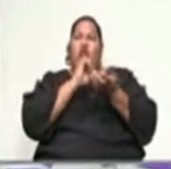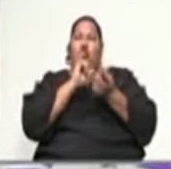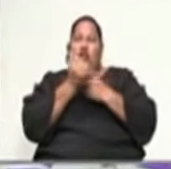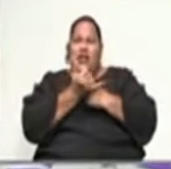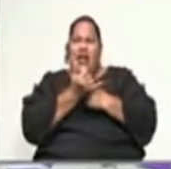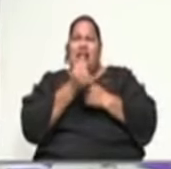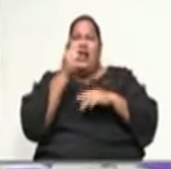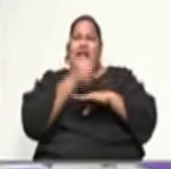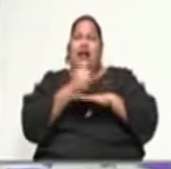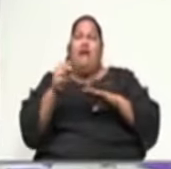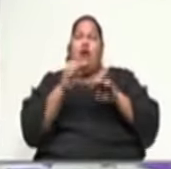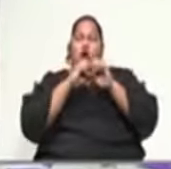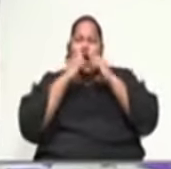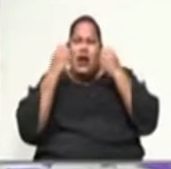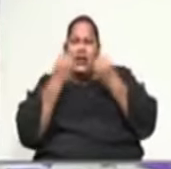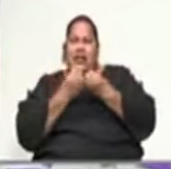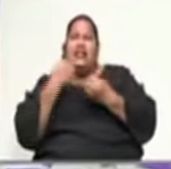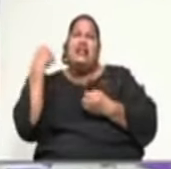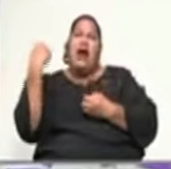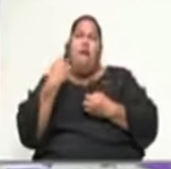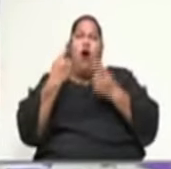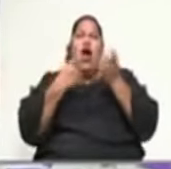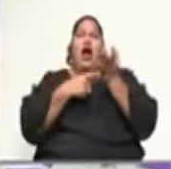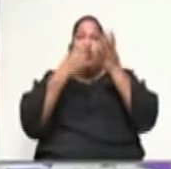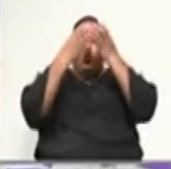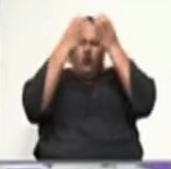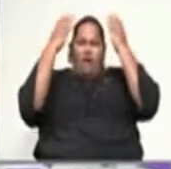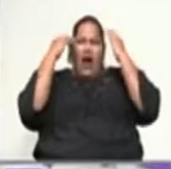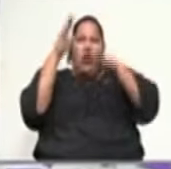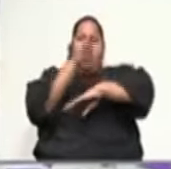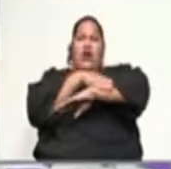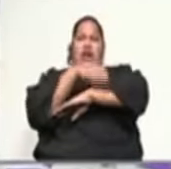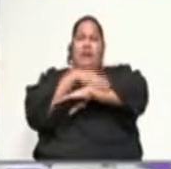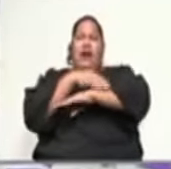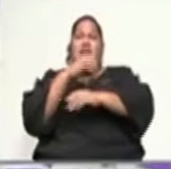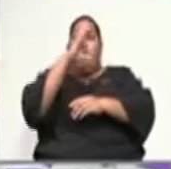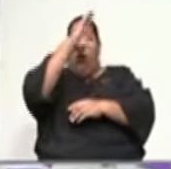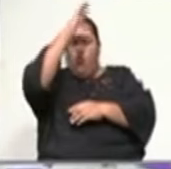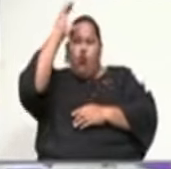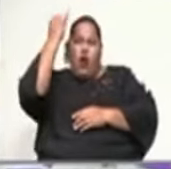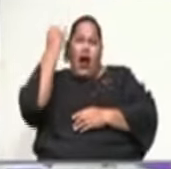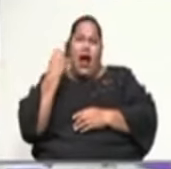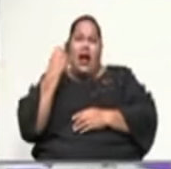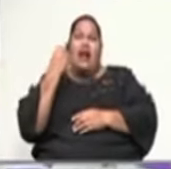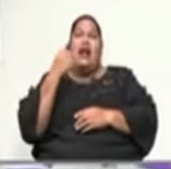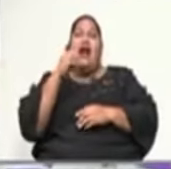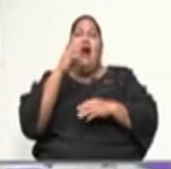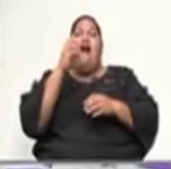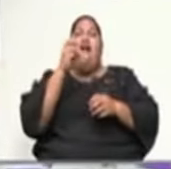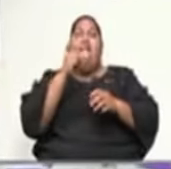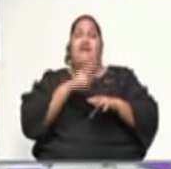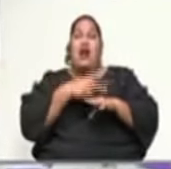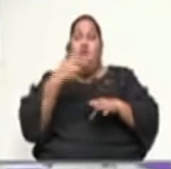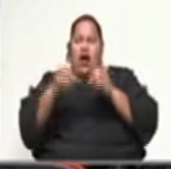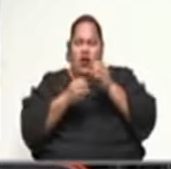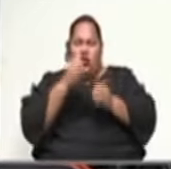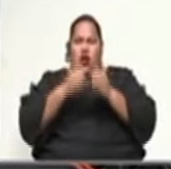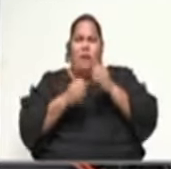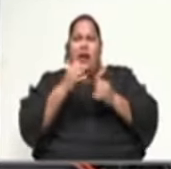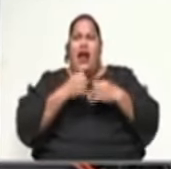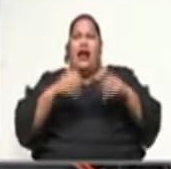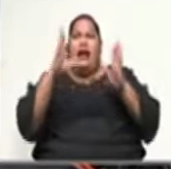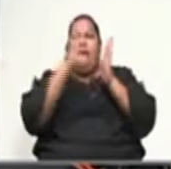organizations in samoa tuvalu kiribas the cook islands vanuatu the solomon islands png